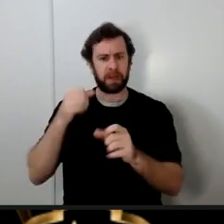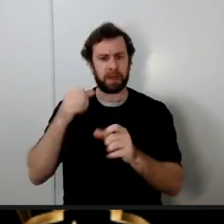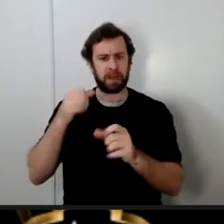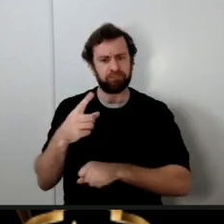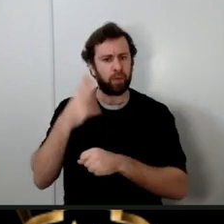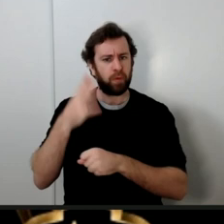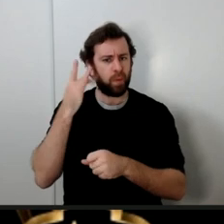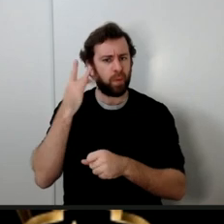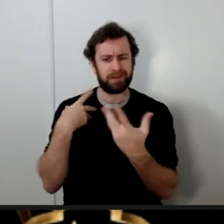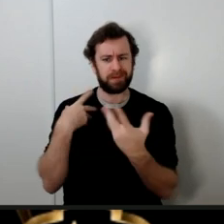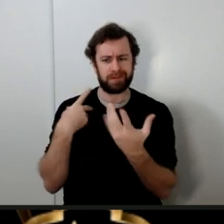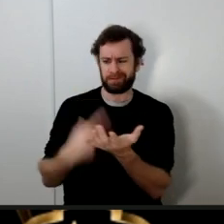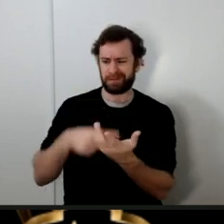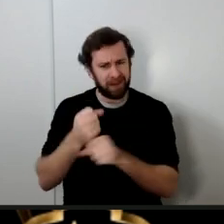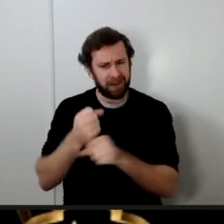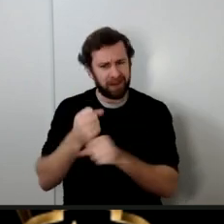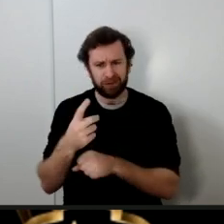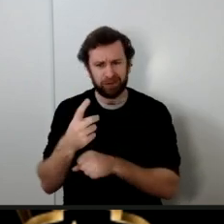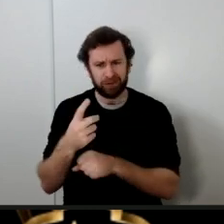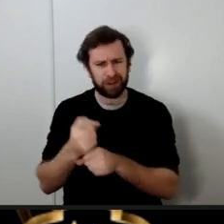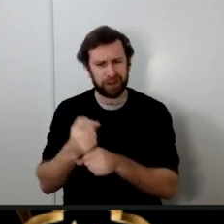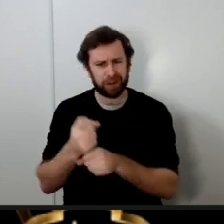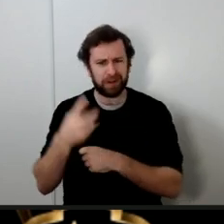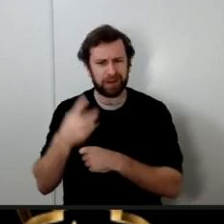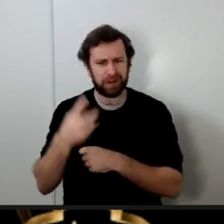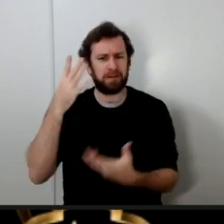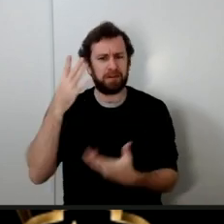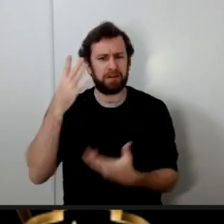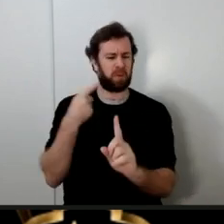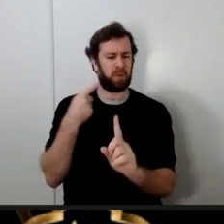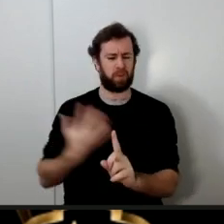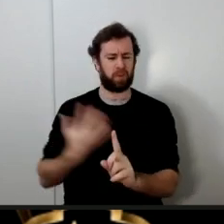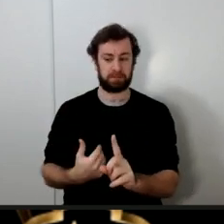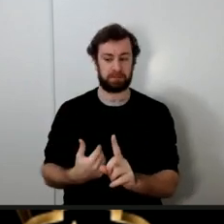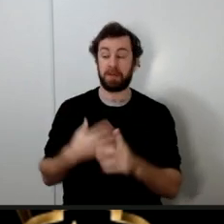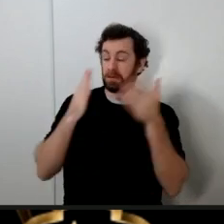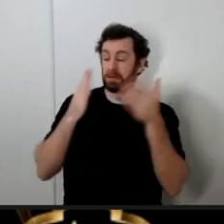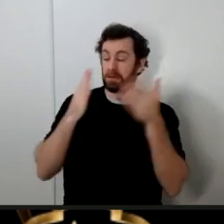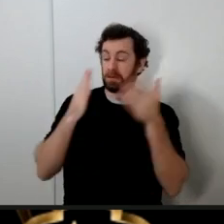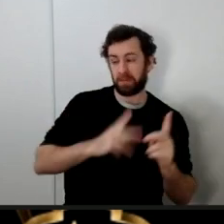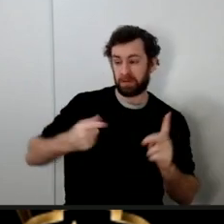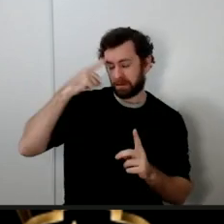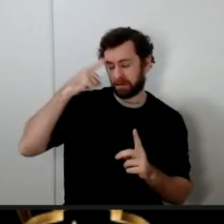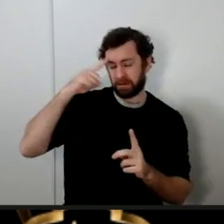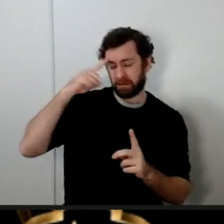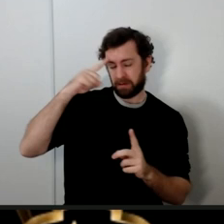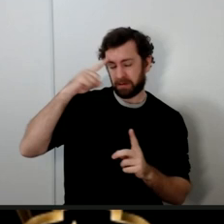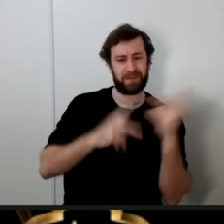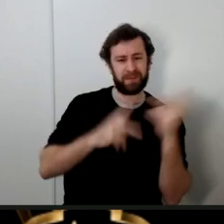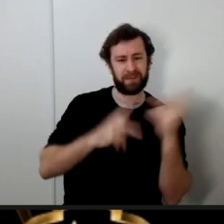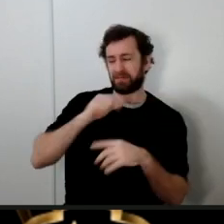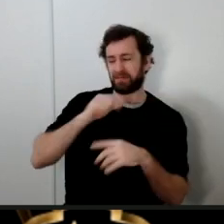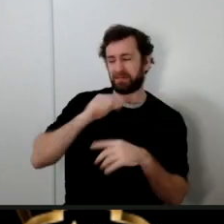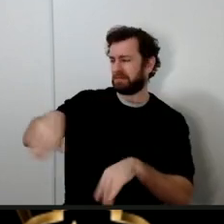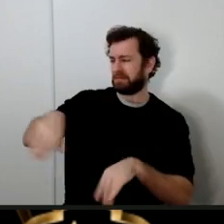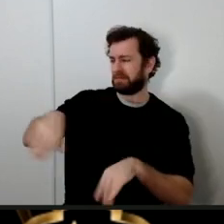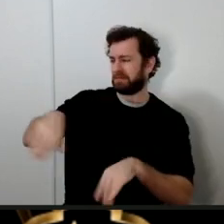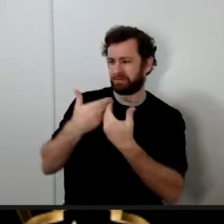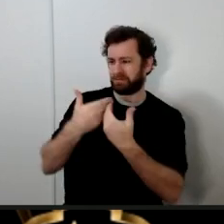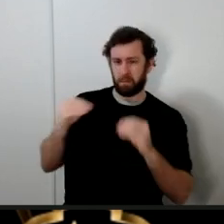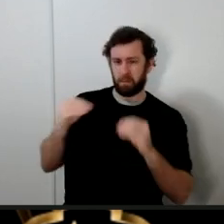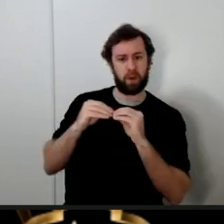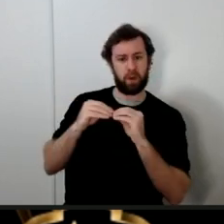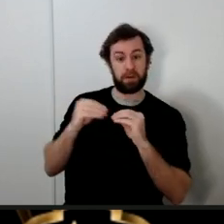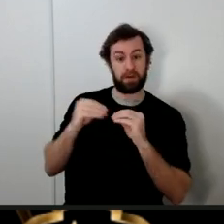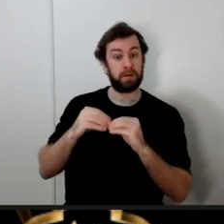question and say that does this not lead to sectarian tensions doesn't the Holy Quran command us